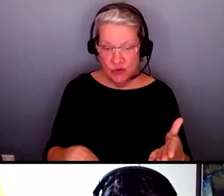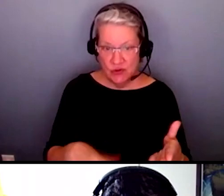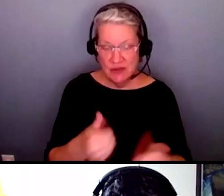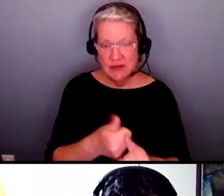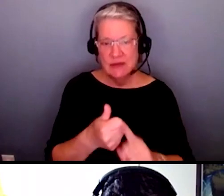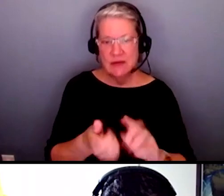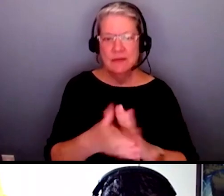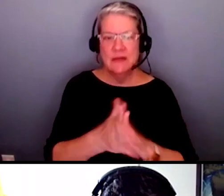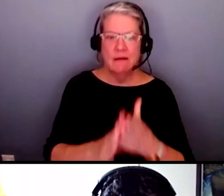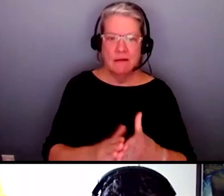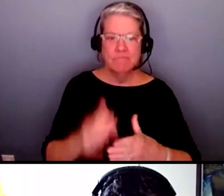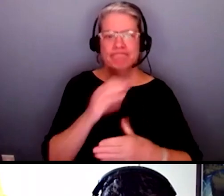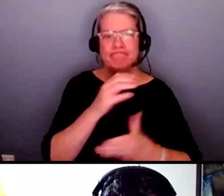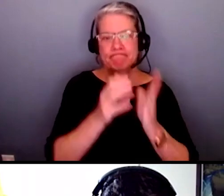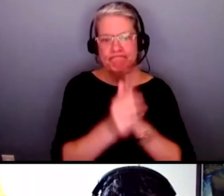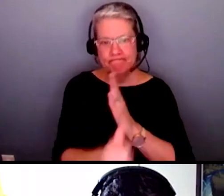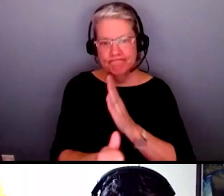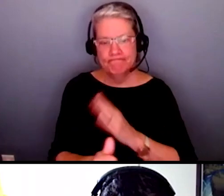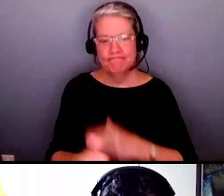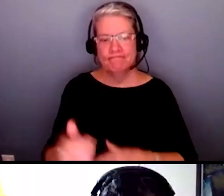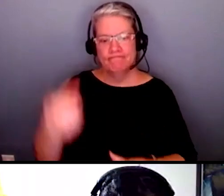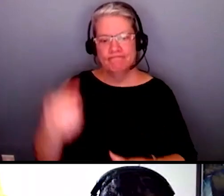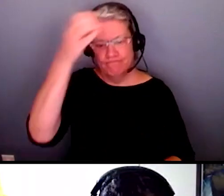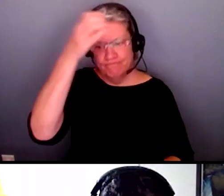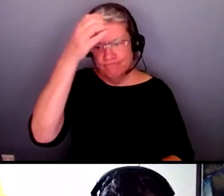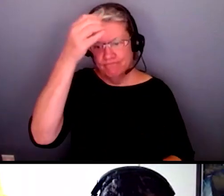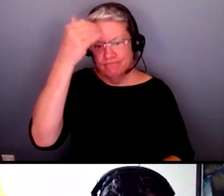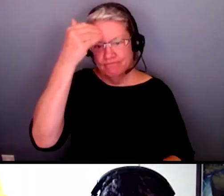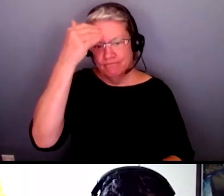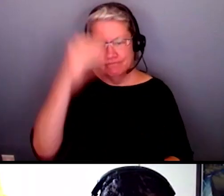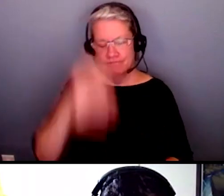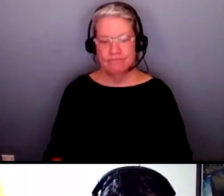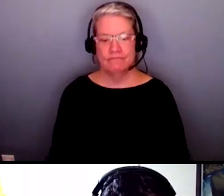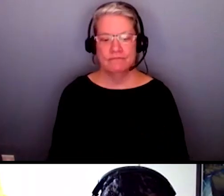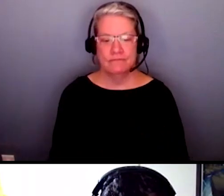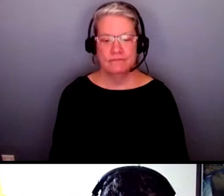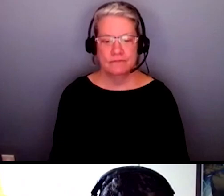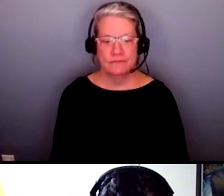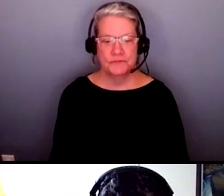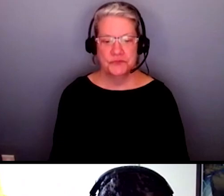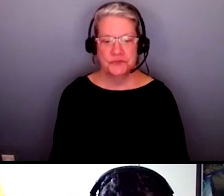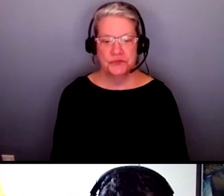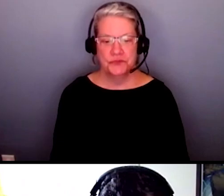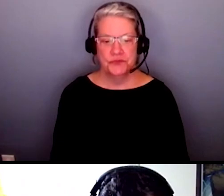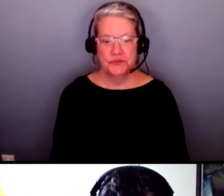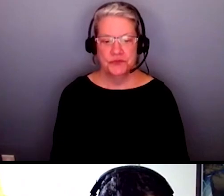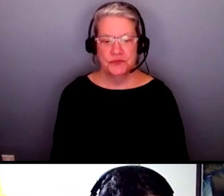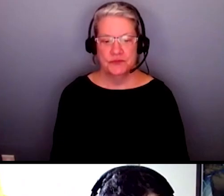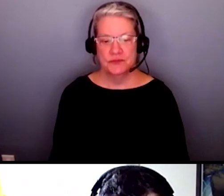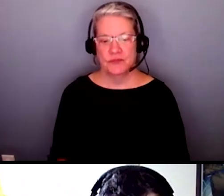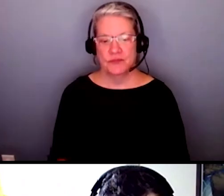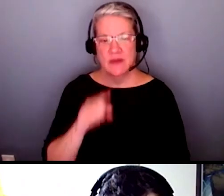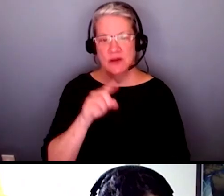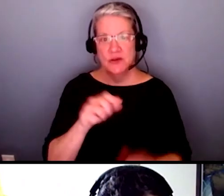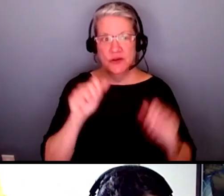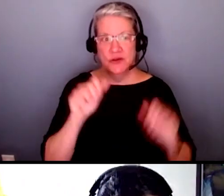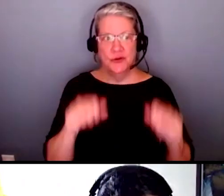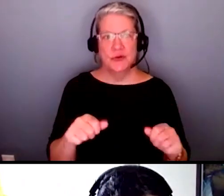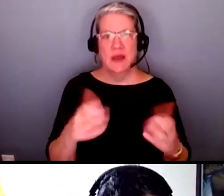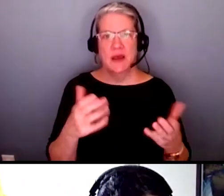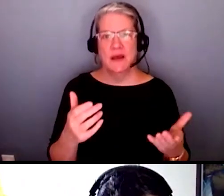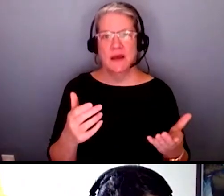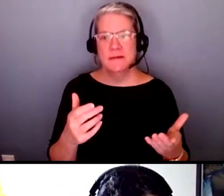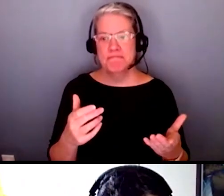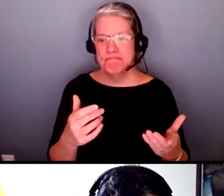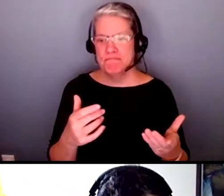competent in knowing these things interpreting these things um i mean you you can do as simple uh we